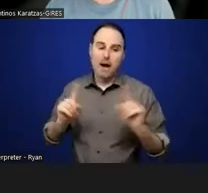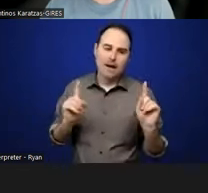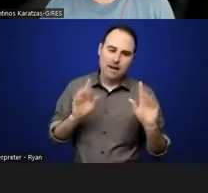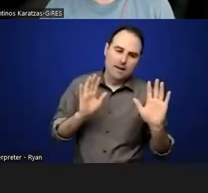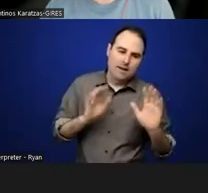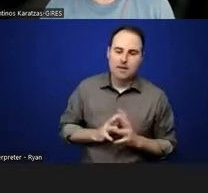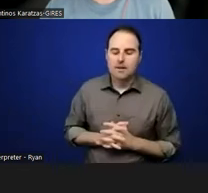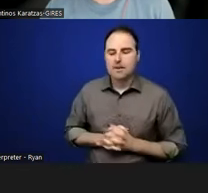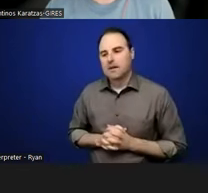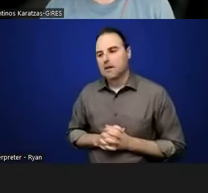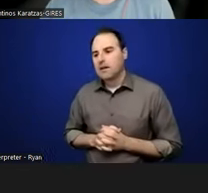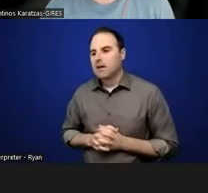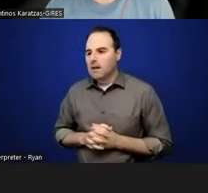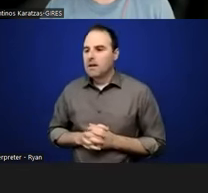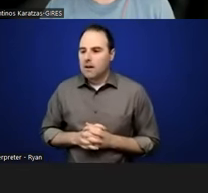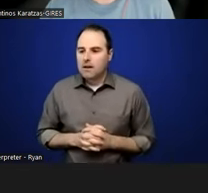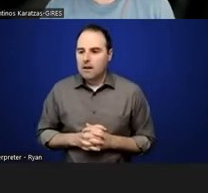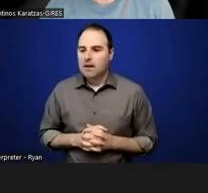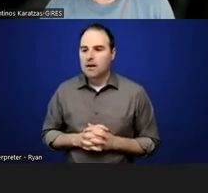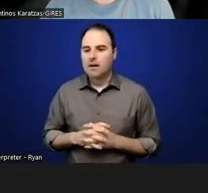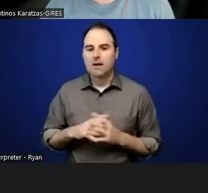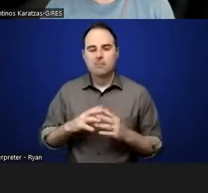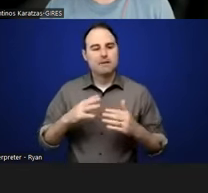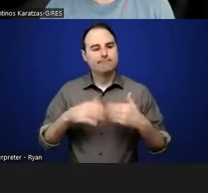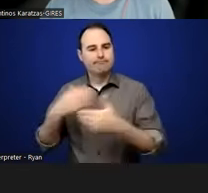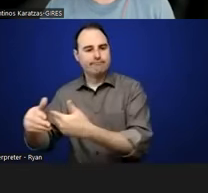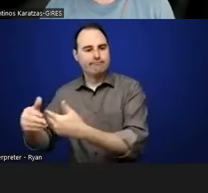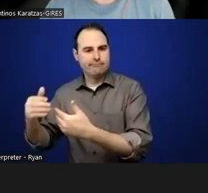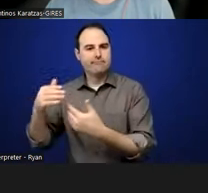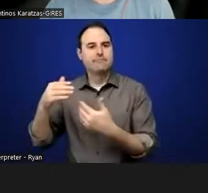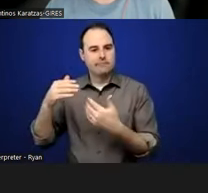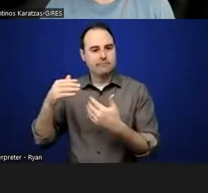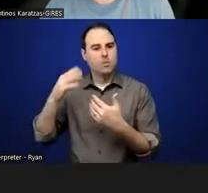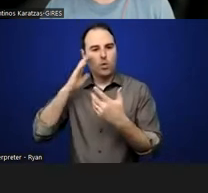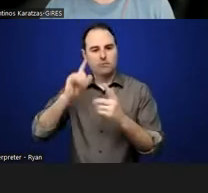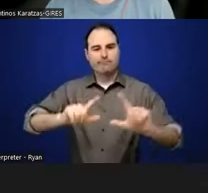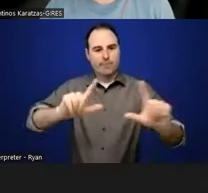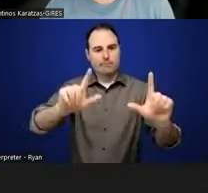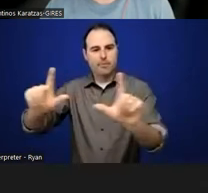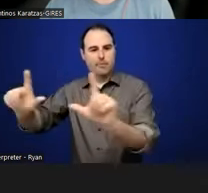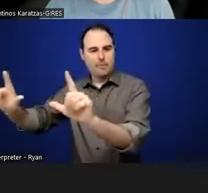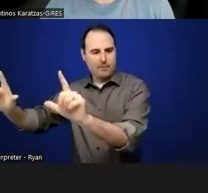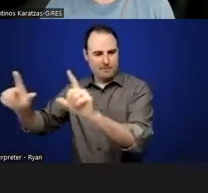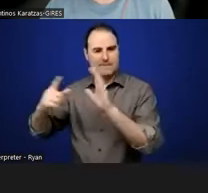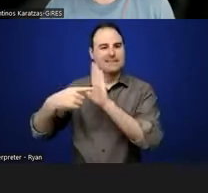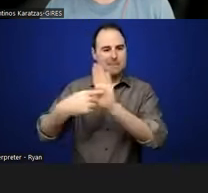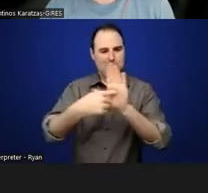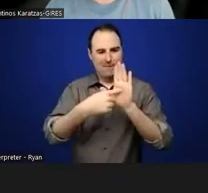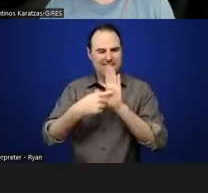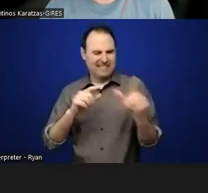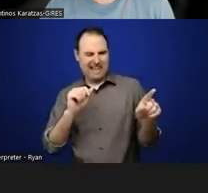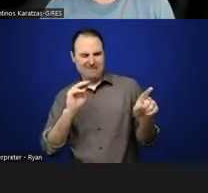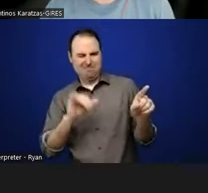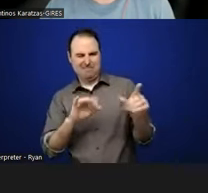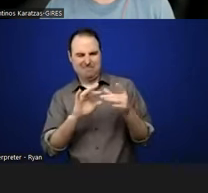the, the, the, the, leap to the exhibit, the leap to the activation and the audience and something that Amy was mentioning is where I'm still kind of